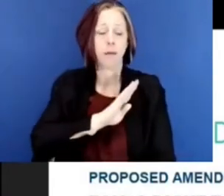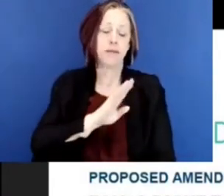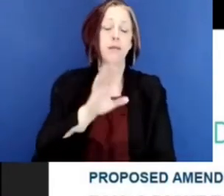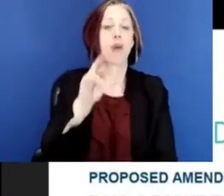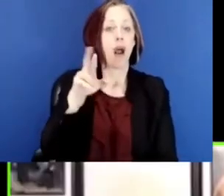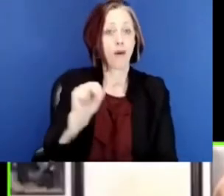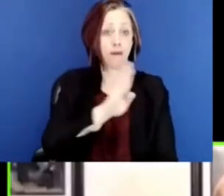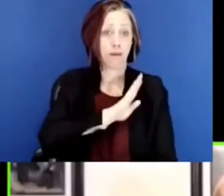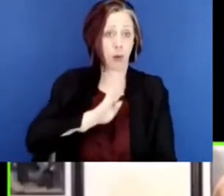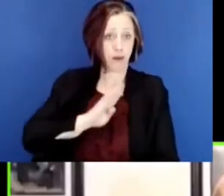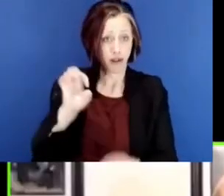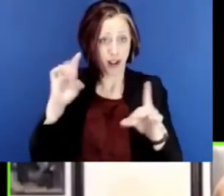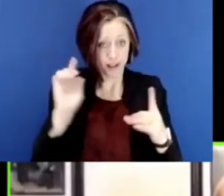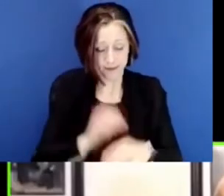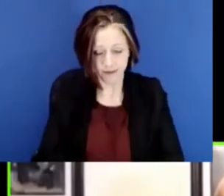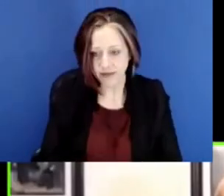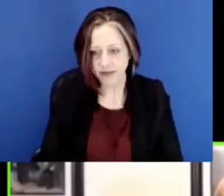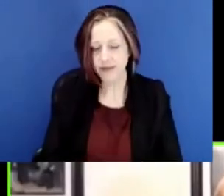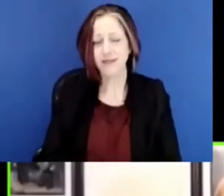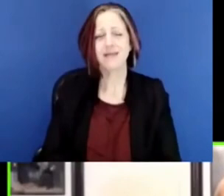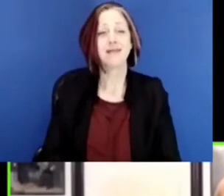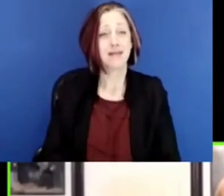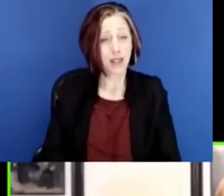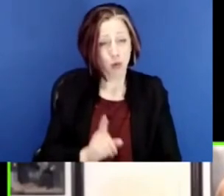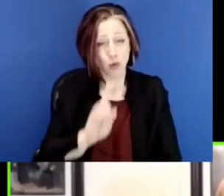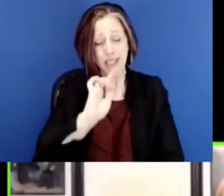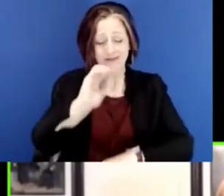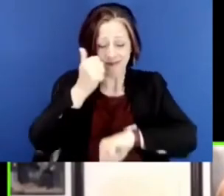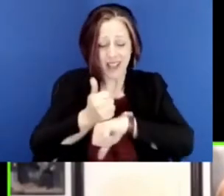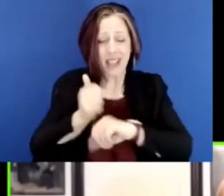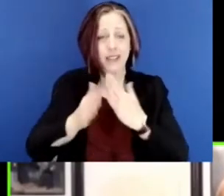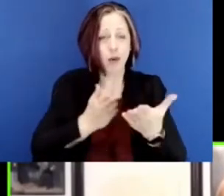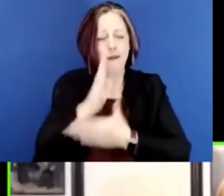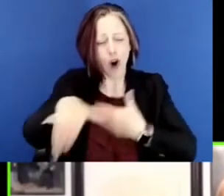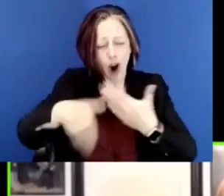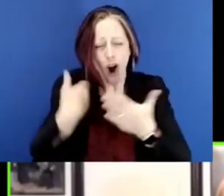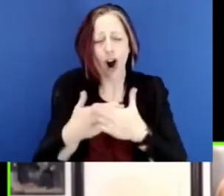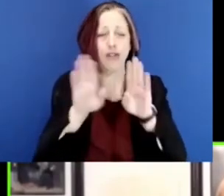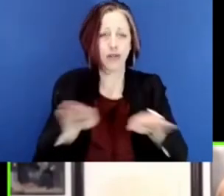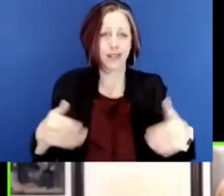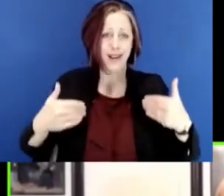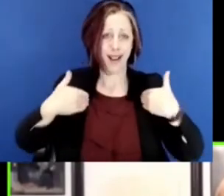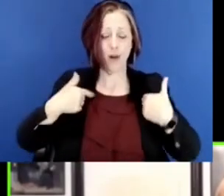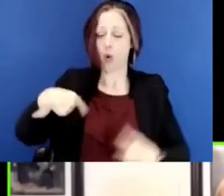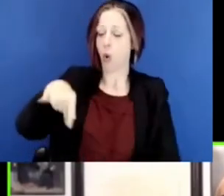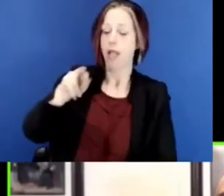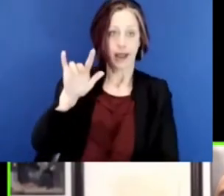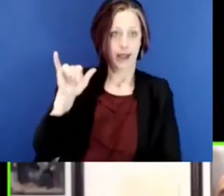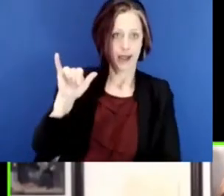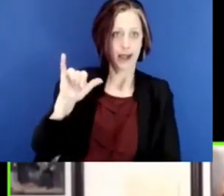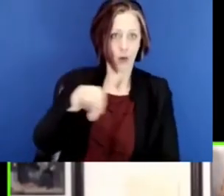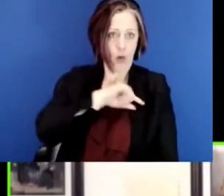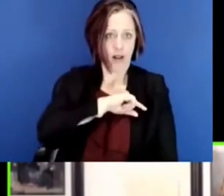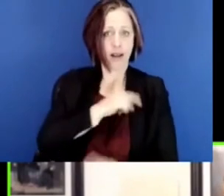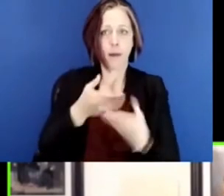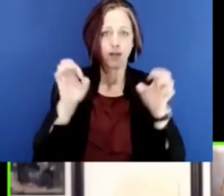Court case. We are talking about creating a civil right for every child receive a quality public education. That's the